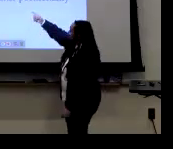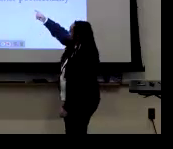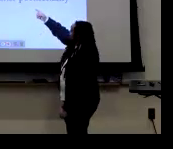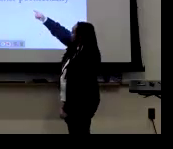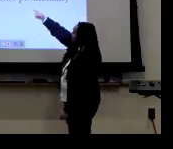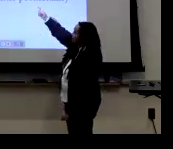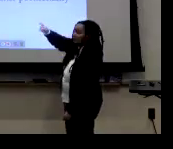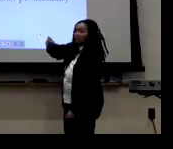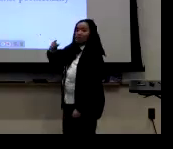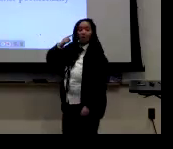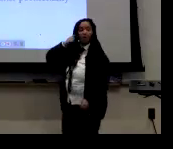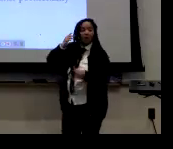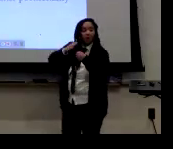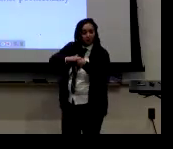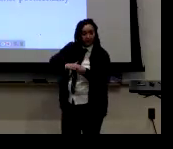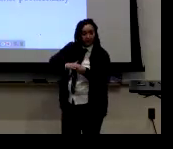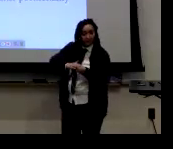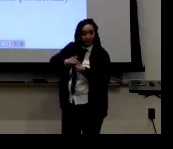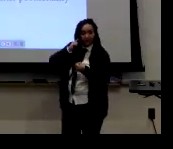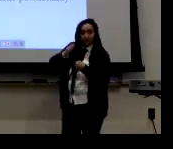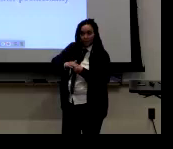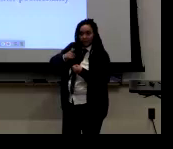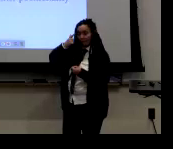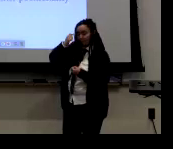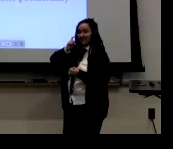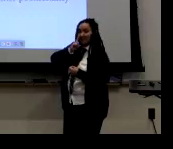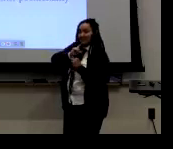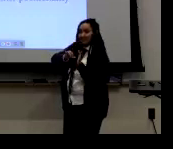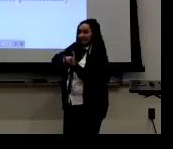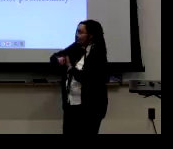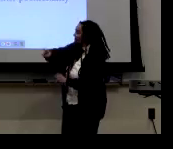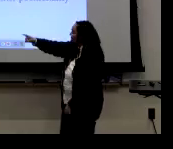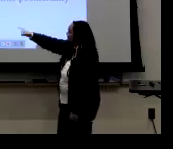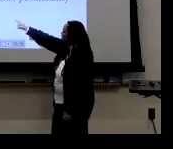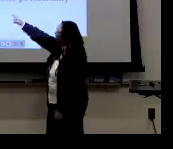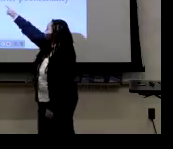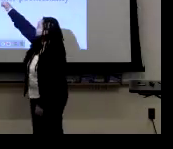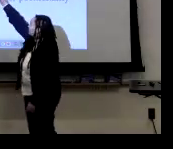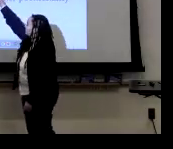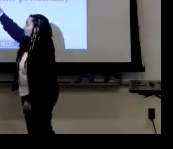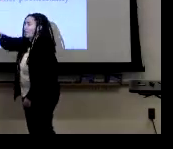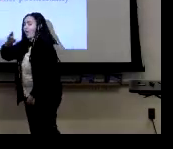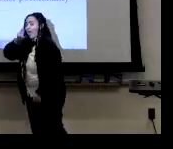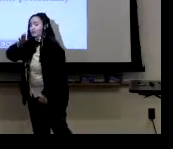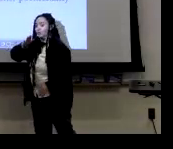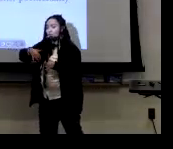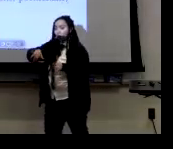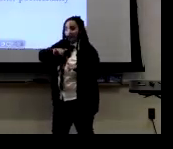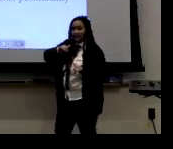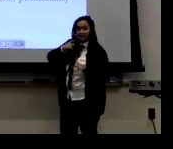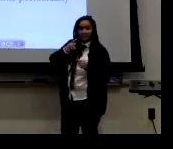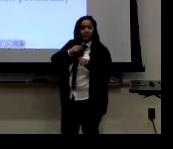And this just names a few of them. This is, this list is definitely not exhaustive. There's autism. And then